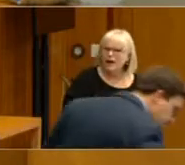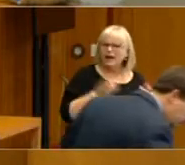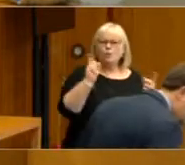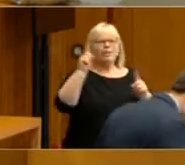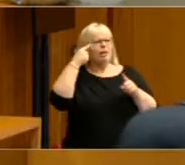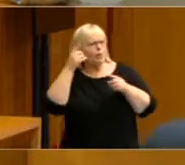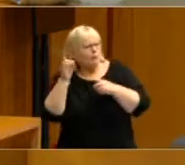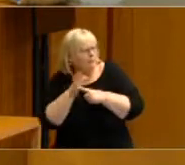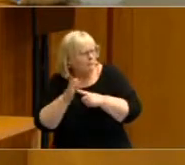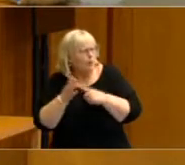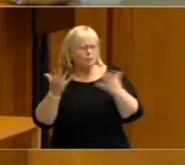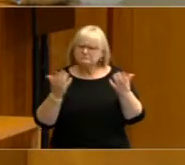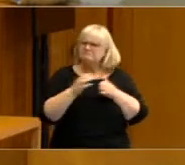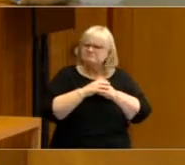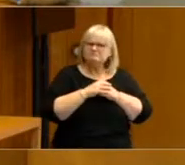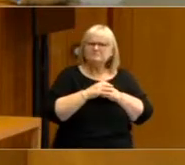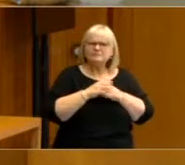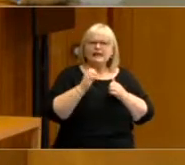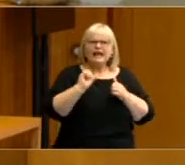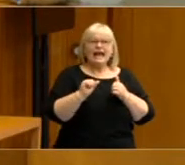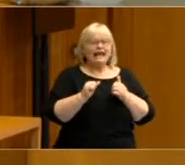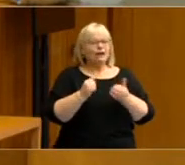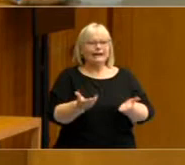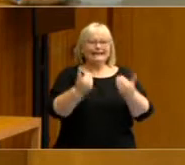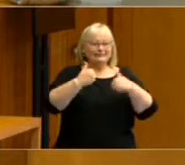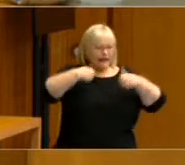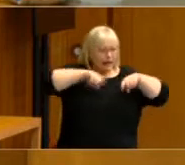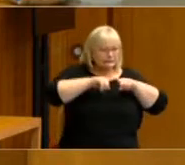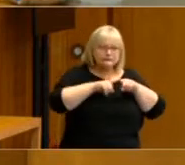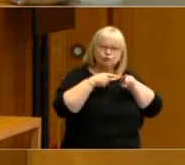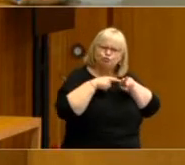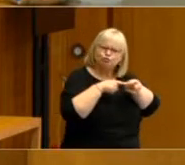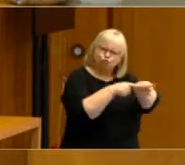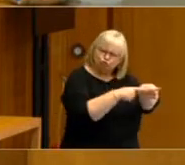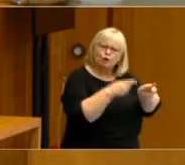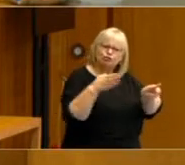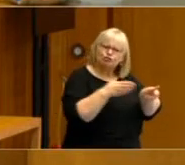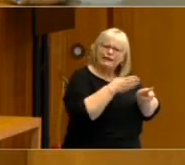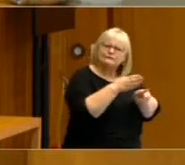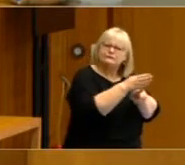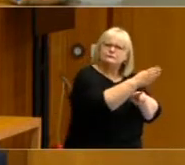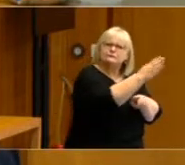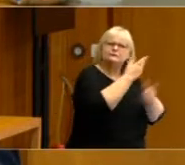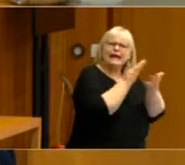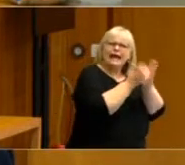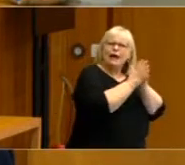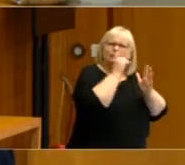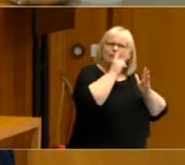important and so on and it allows us to trace long-term trends in electoral behaviour.